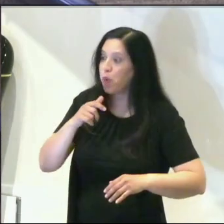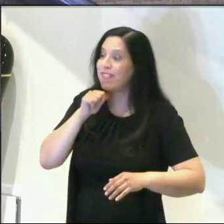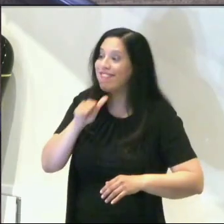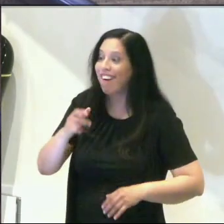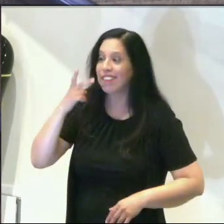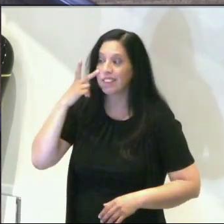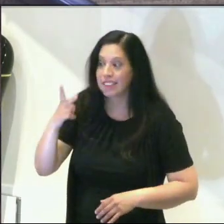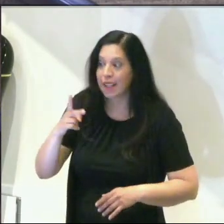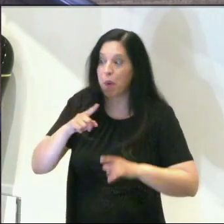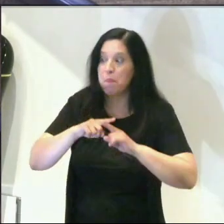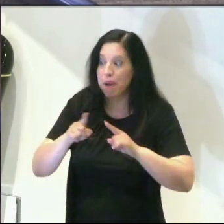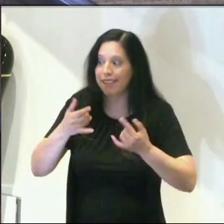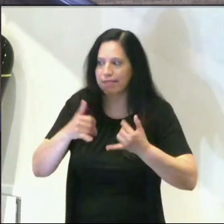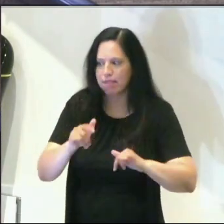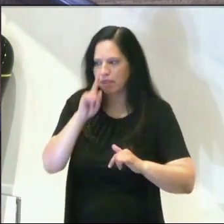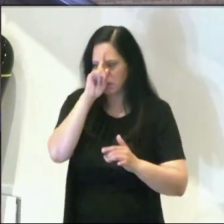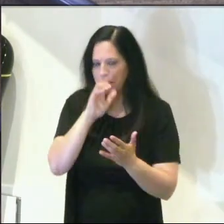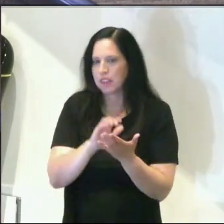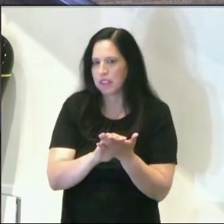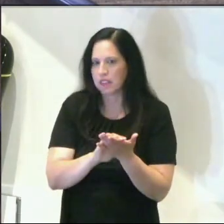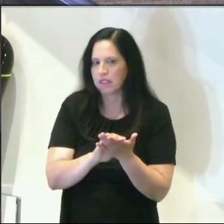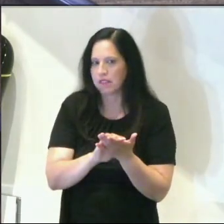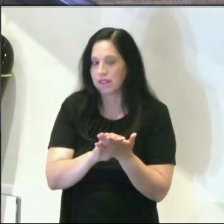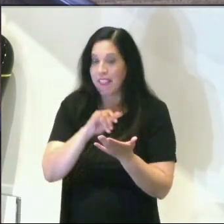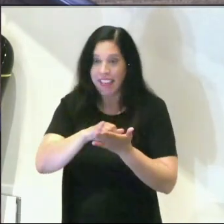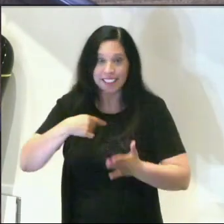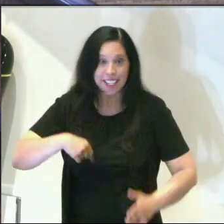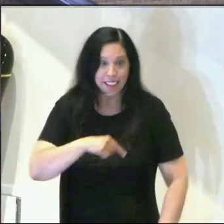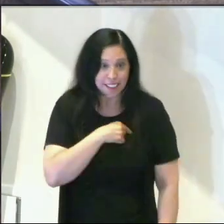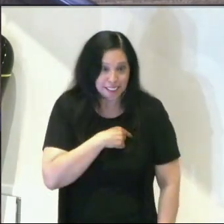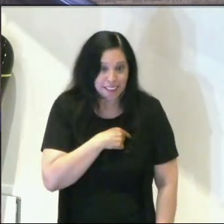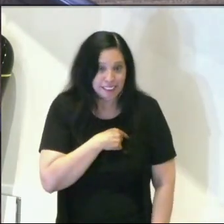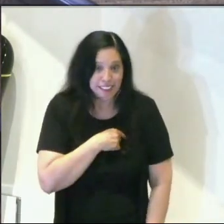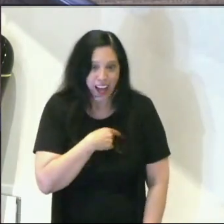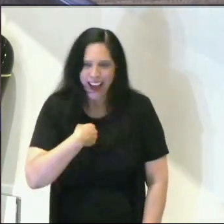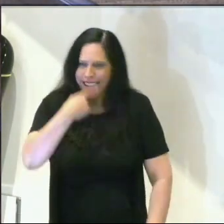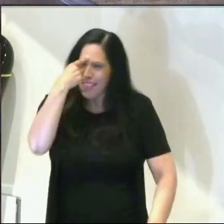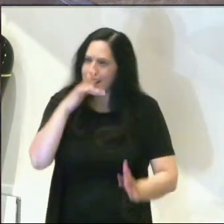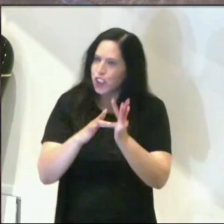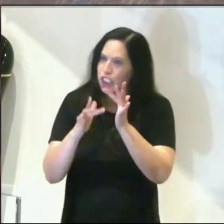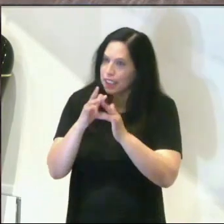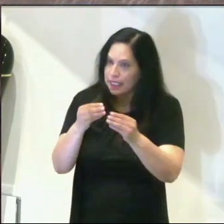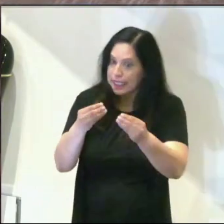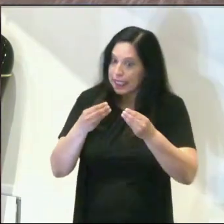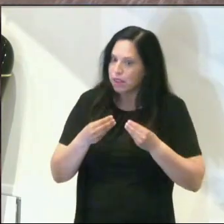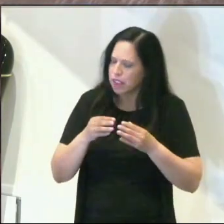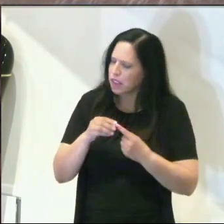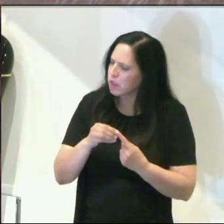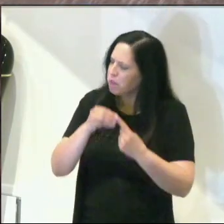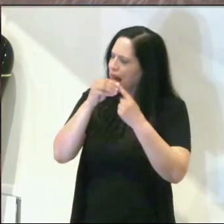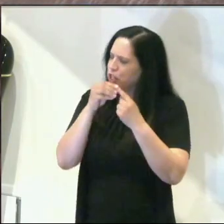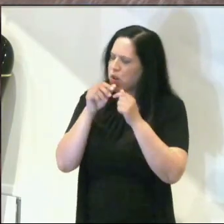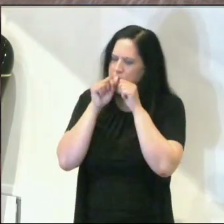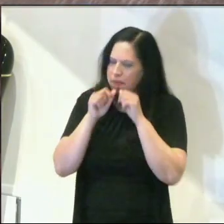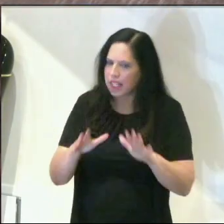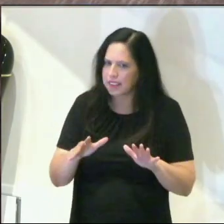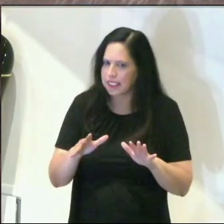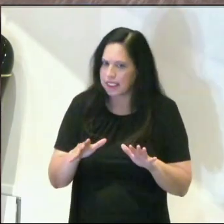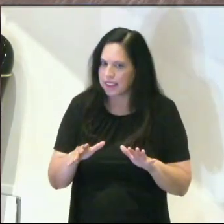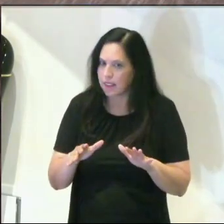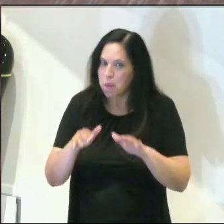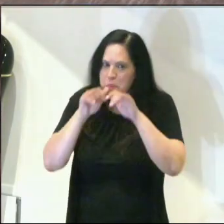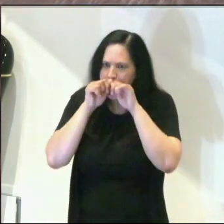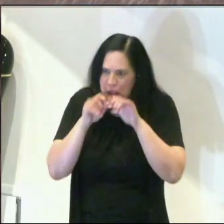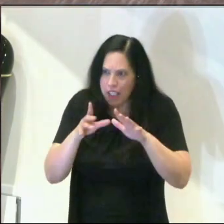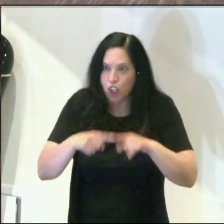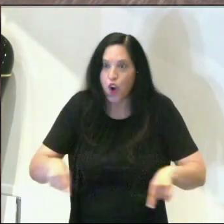yet believe. That's us. I think Jesus gives us a special blessing. Blessed are you who believe